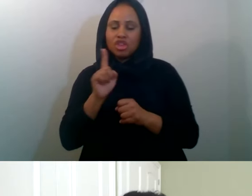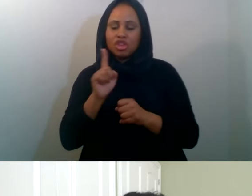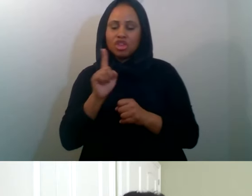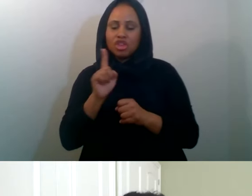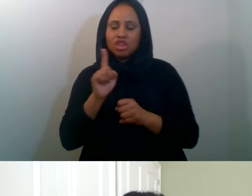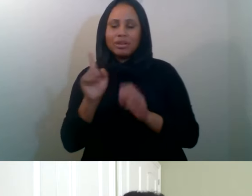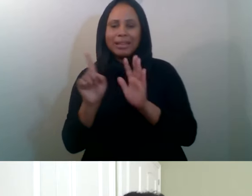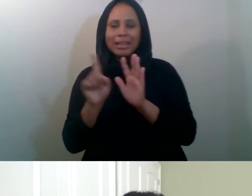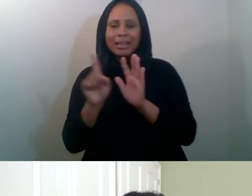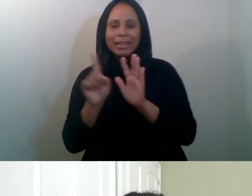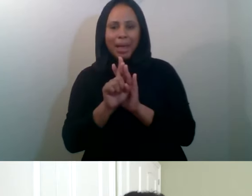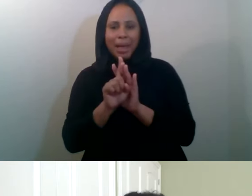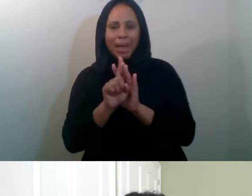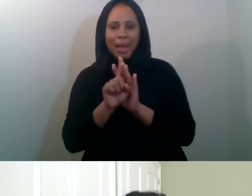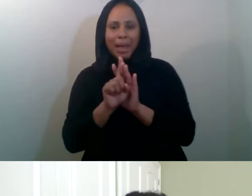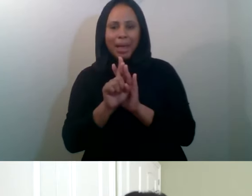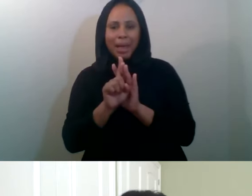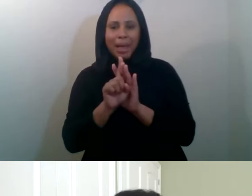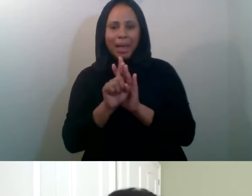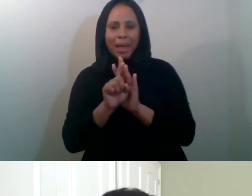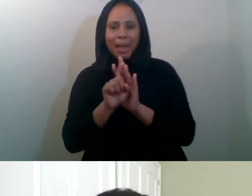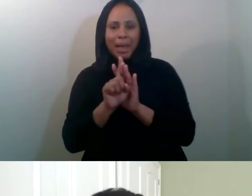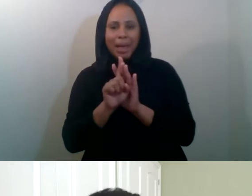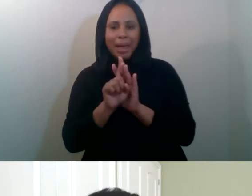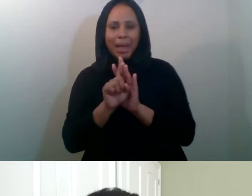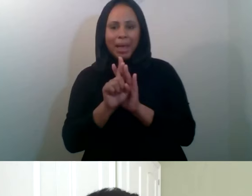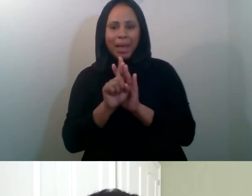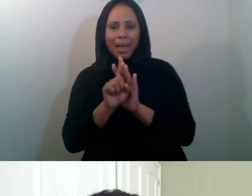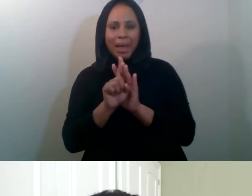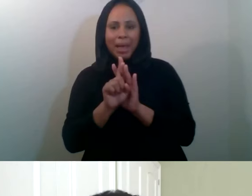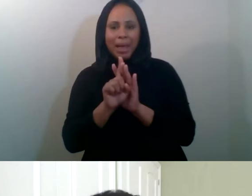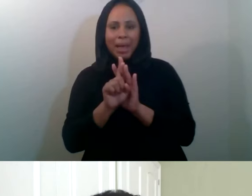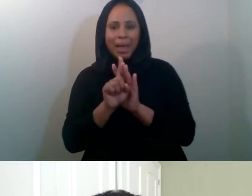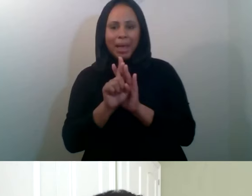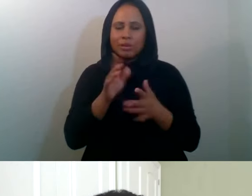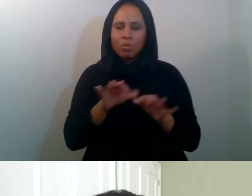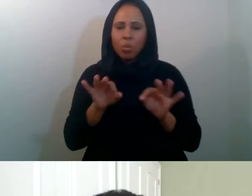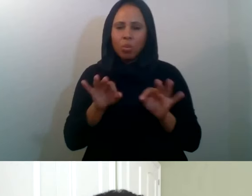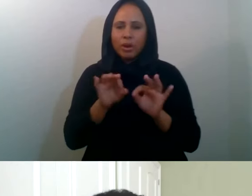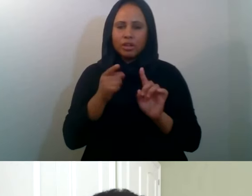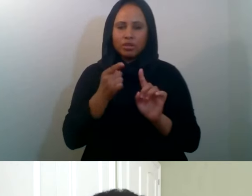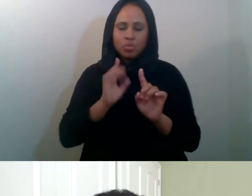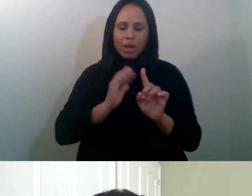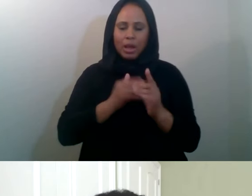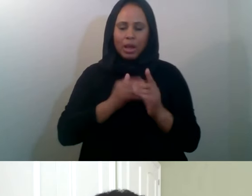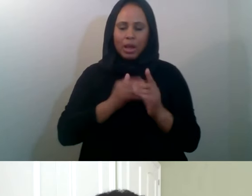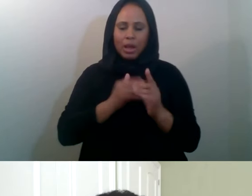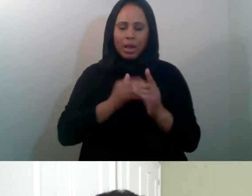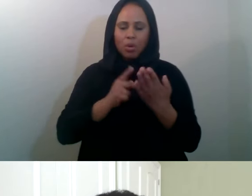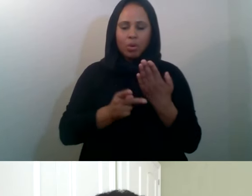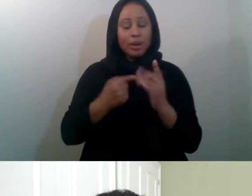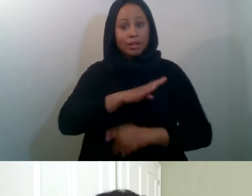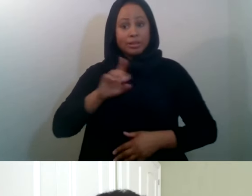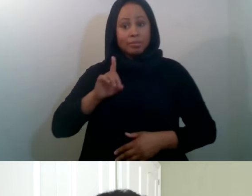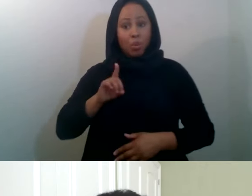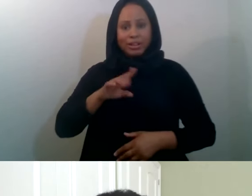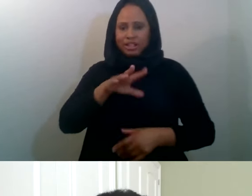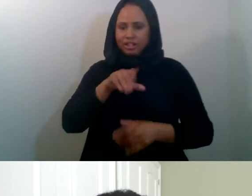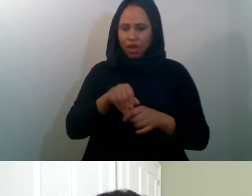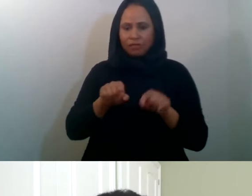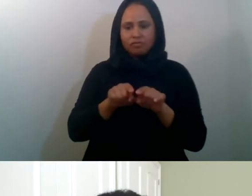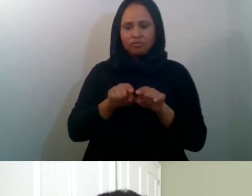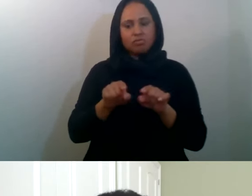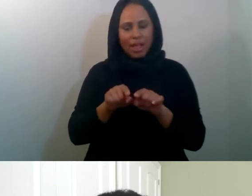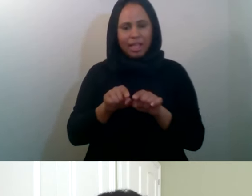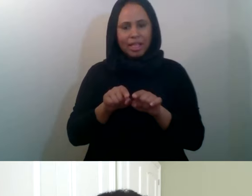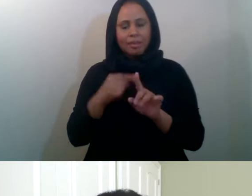cornerstone to our program, as well as the, obviously, the board is very involved, as well as the executive team